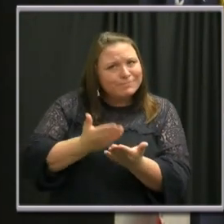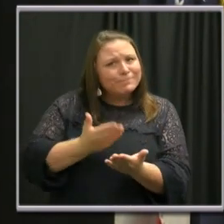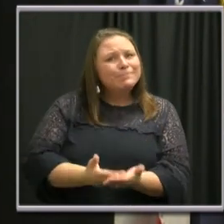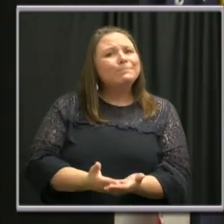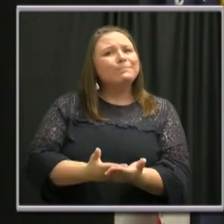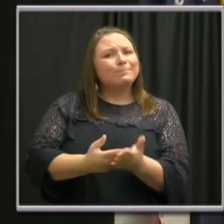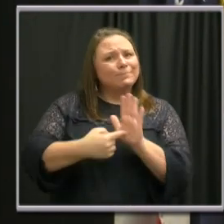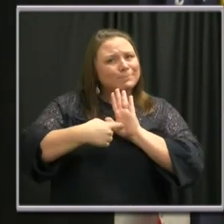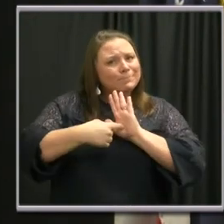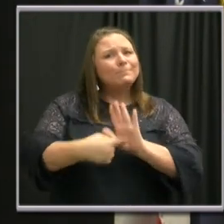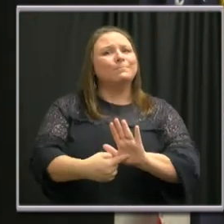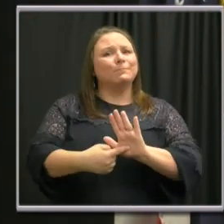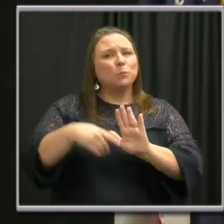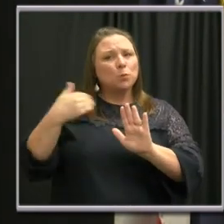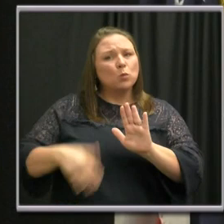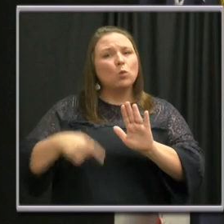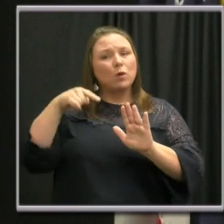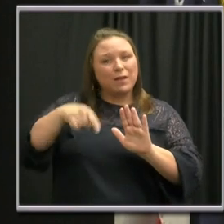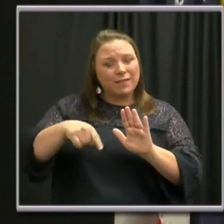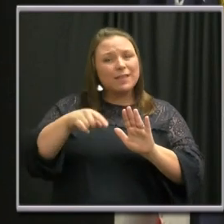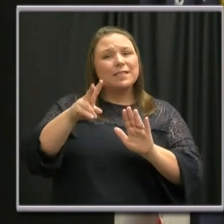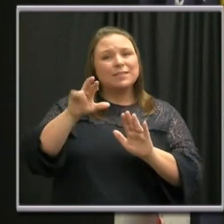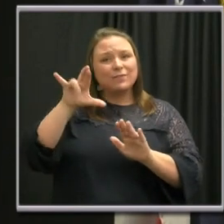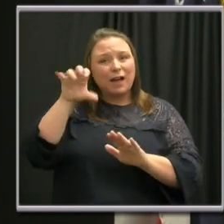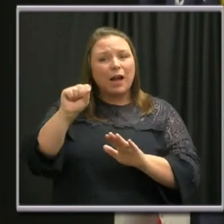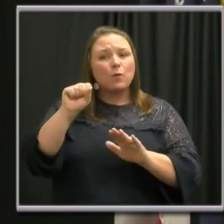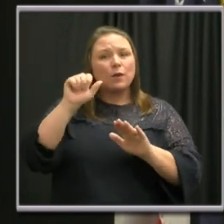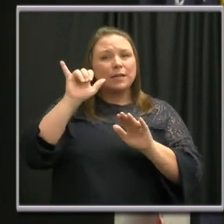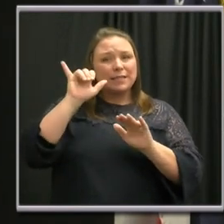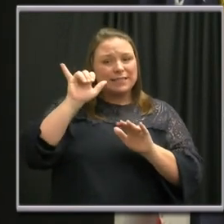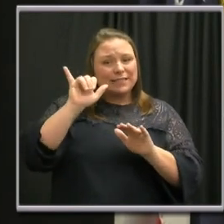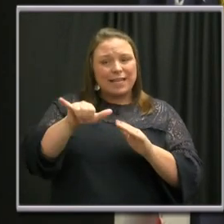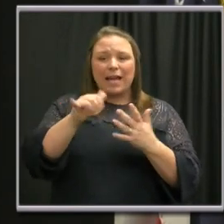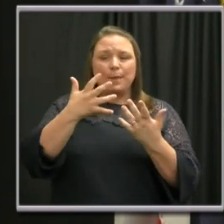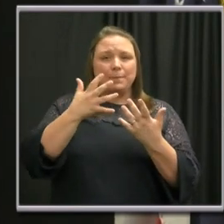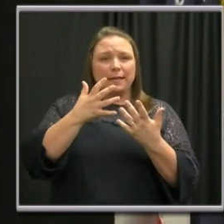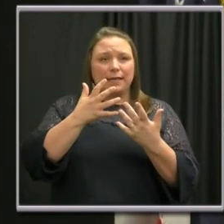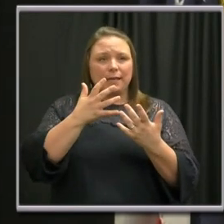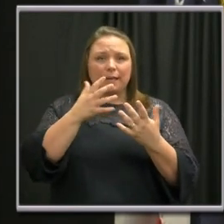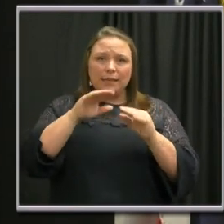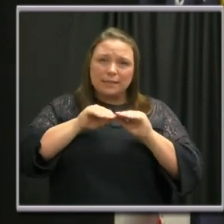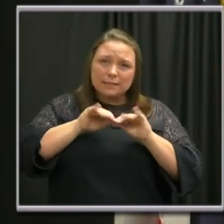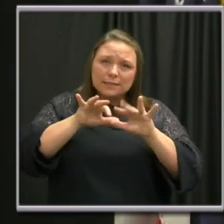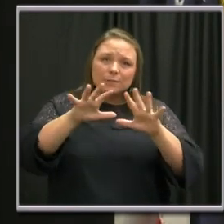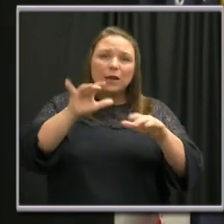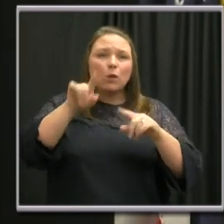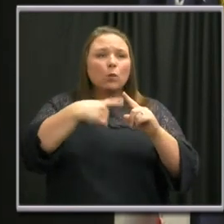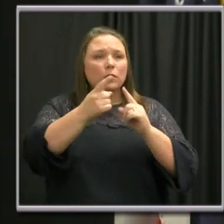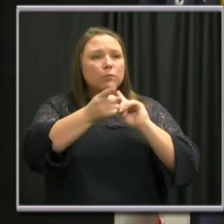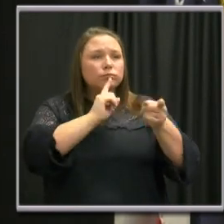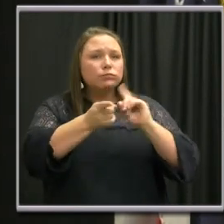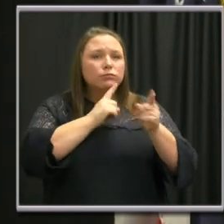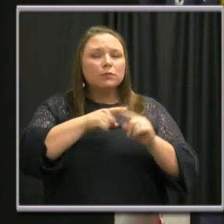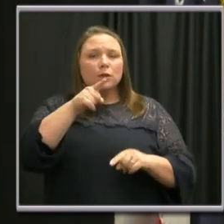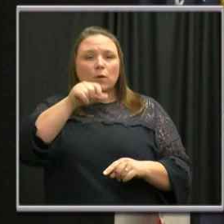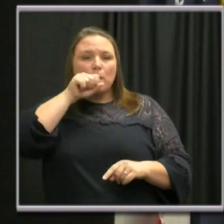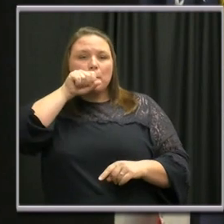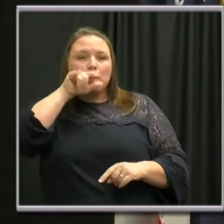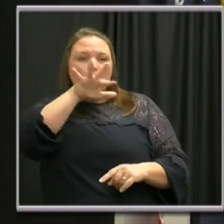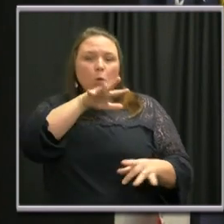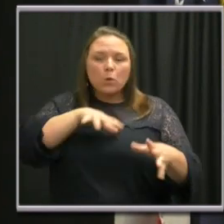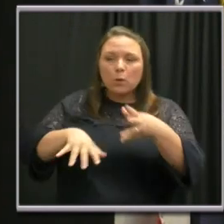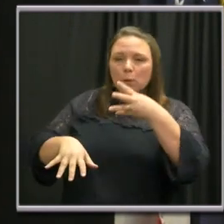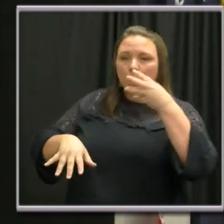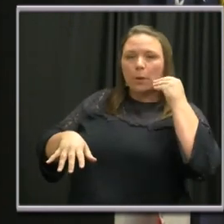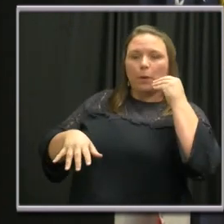evidence, that this virus can be transmitted by the simple act of speaking to someone who exhales the virus and we breathe it in.